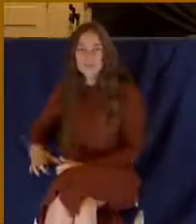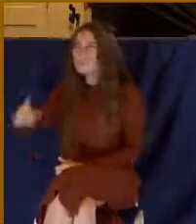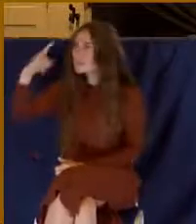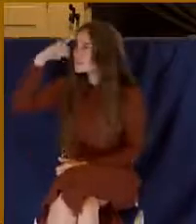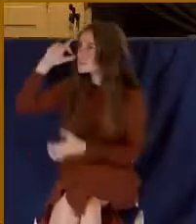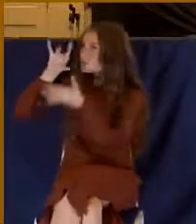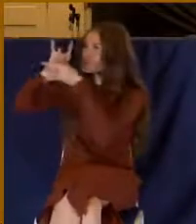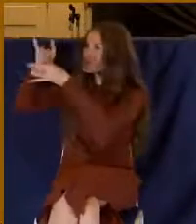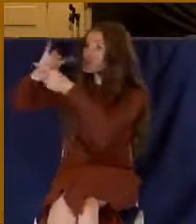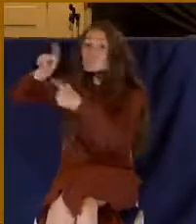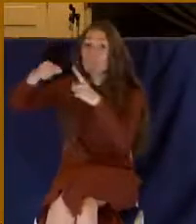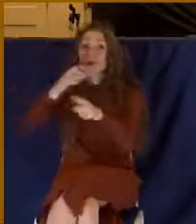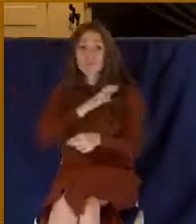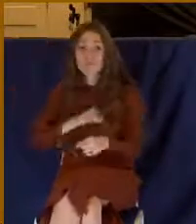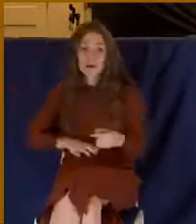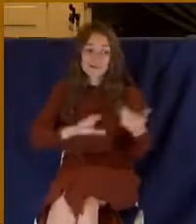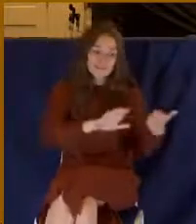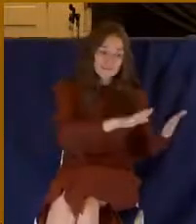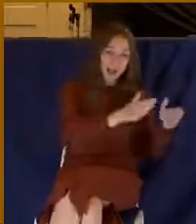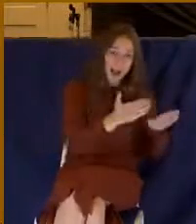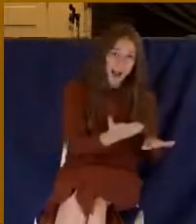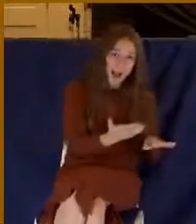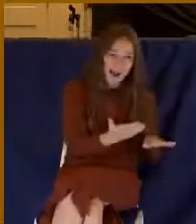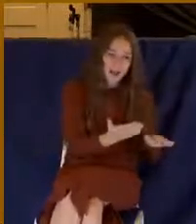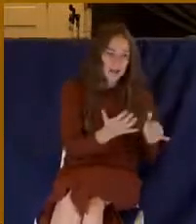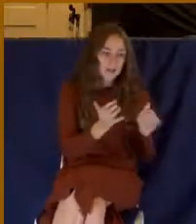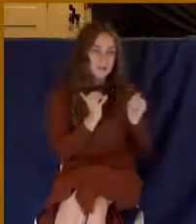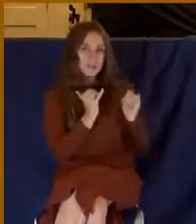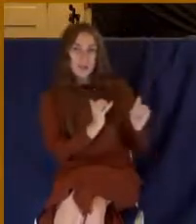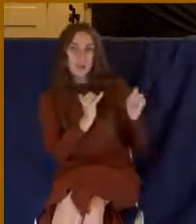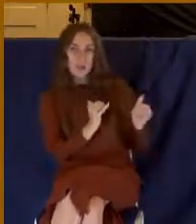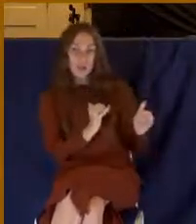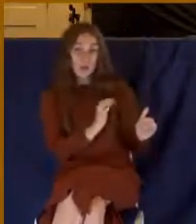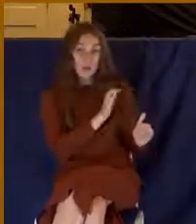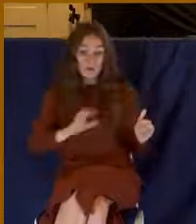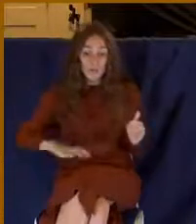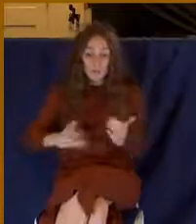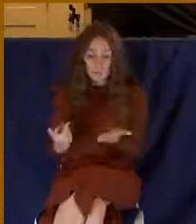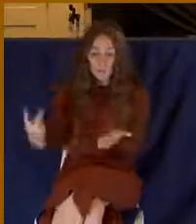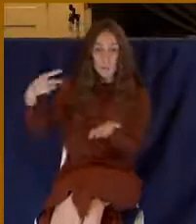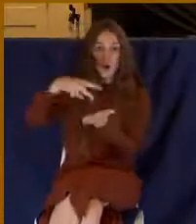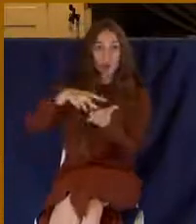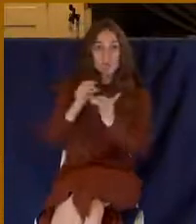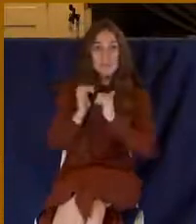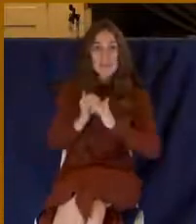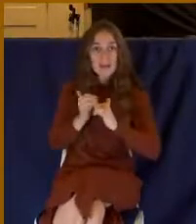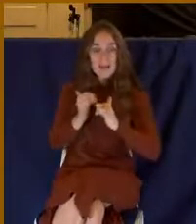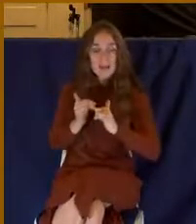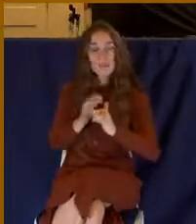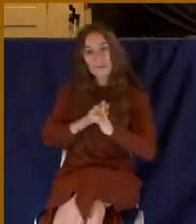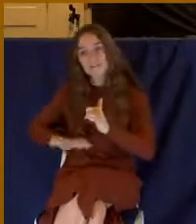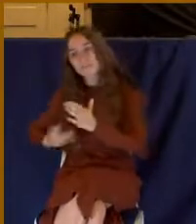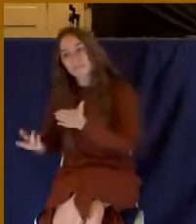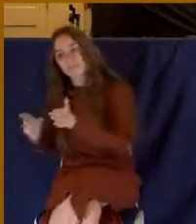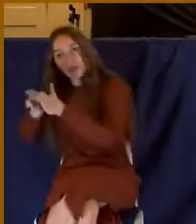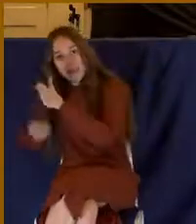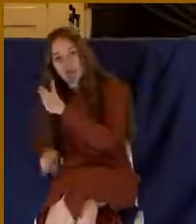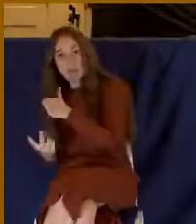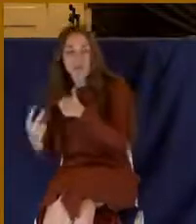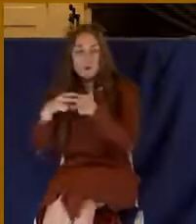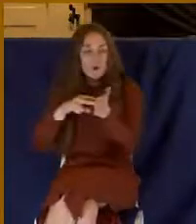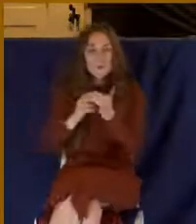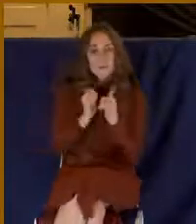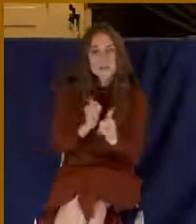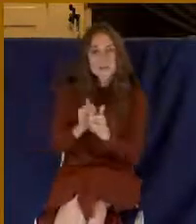that when Christ died, you died. When Christ was buried, you were buried with him. When Christ rose, you rose. And there's a sense in which you're